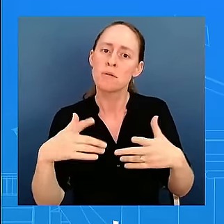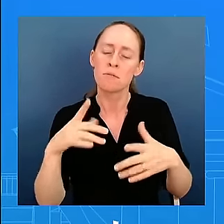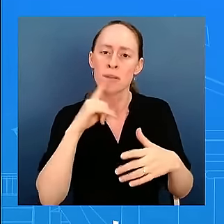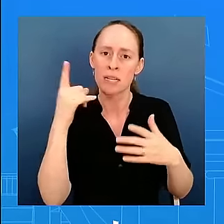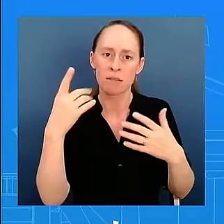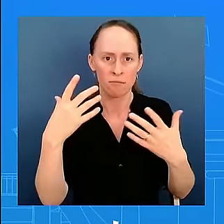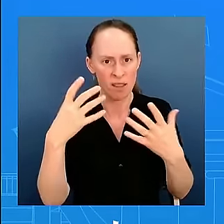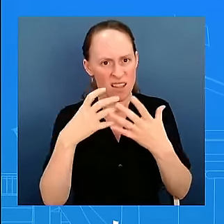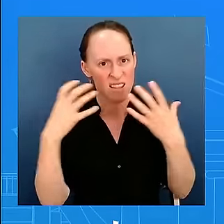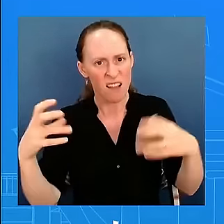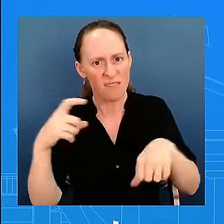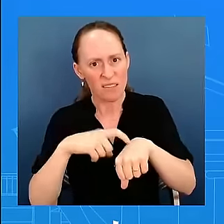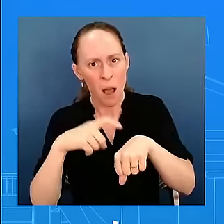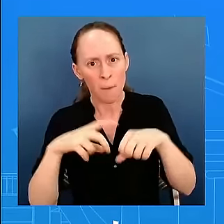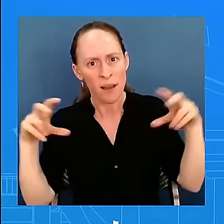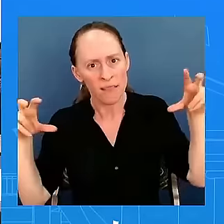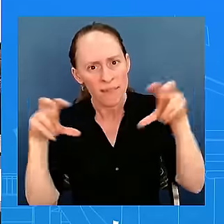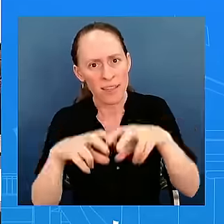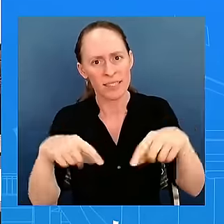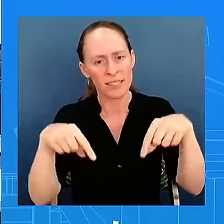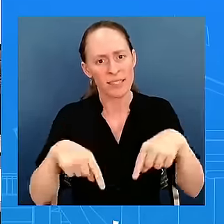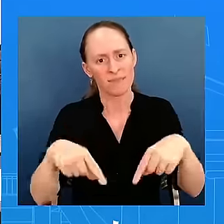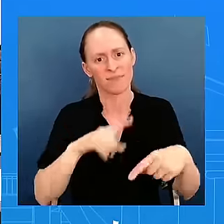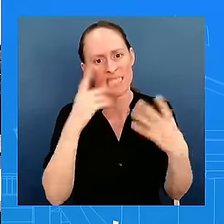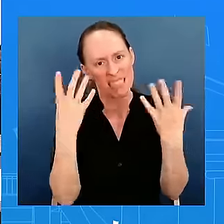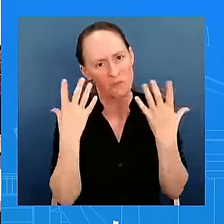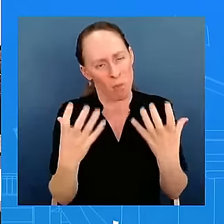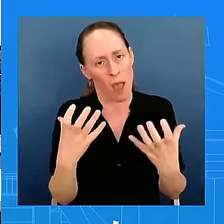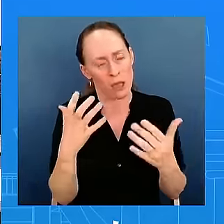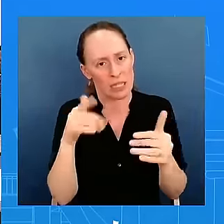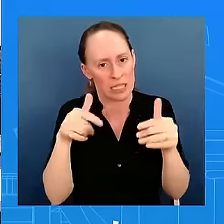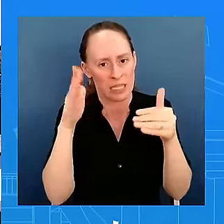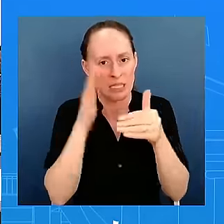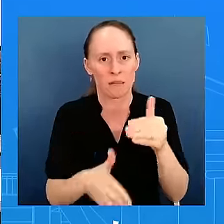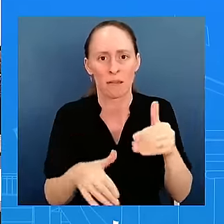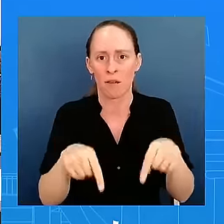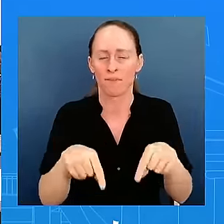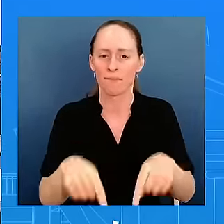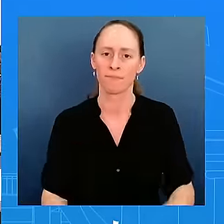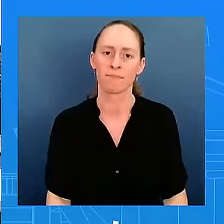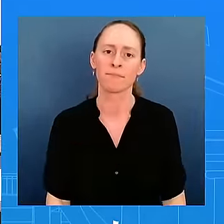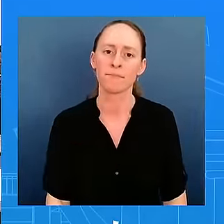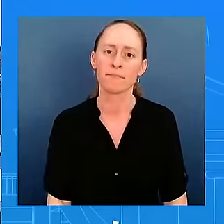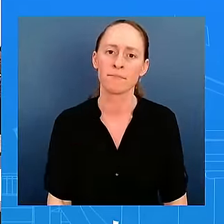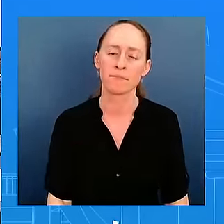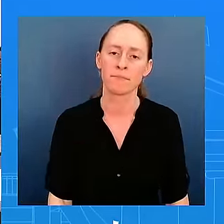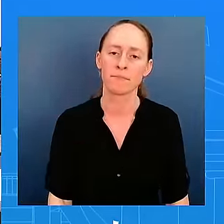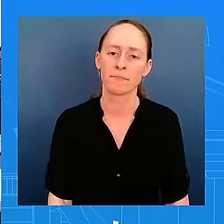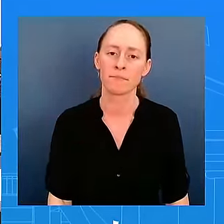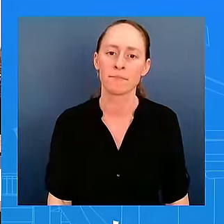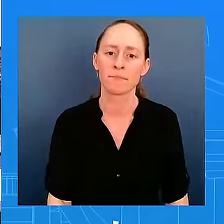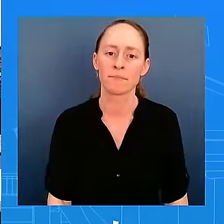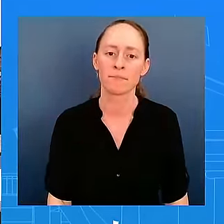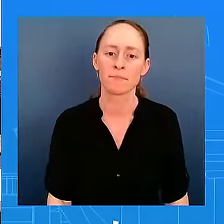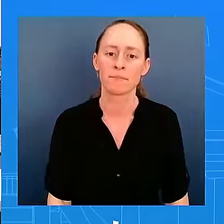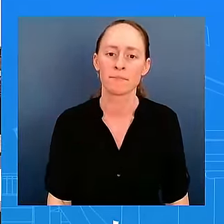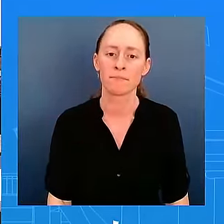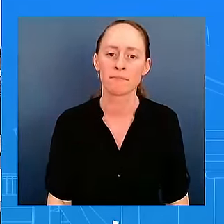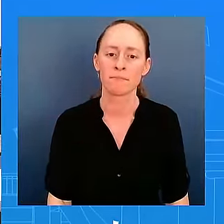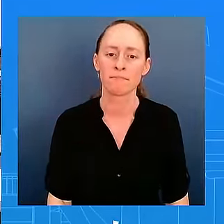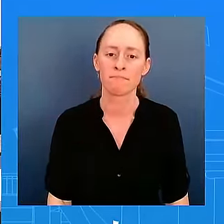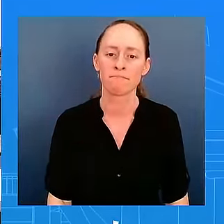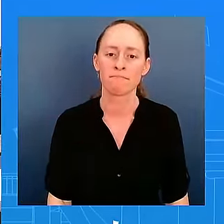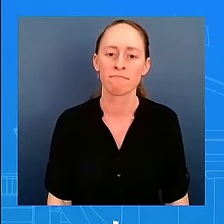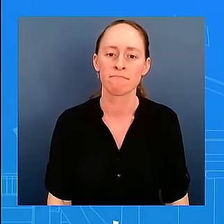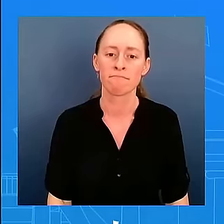Thank you, Karin. I've got two questions, but first, can you tell me the backstory the nice bling you've got around your neck over there?